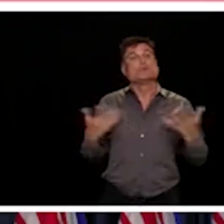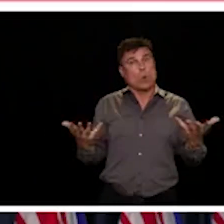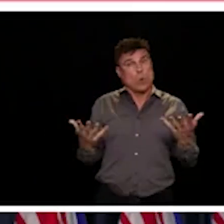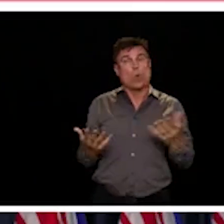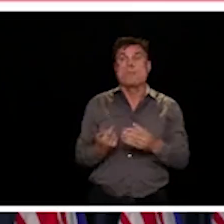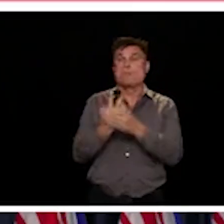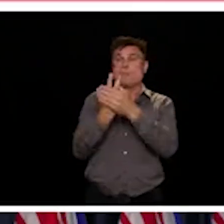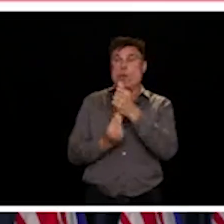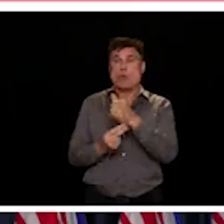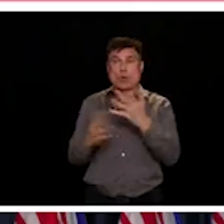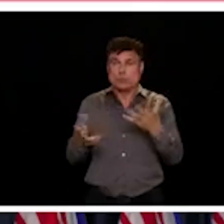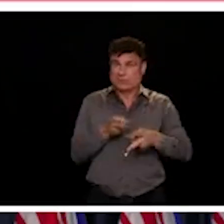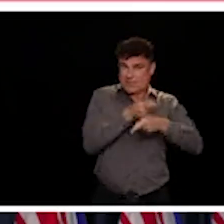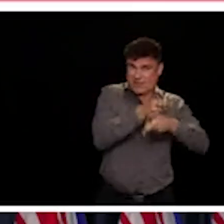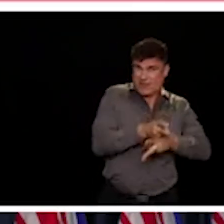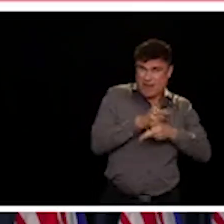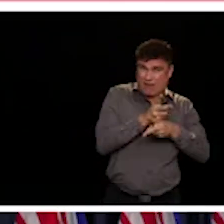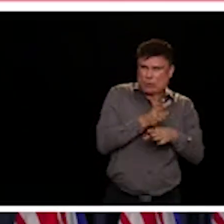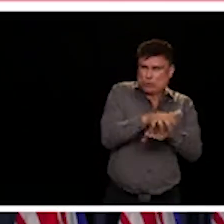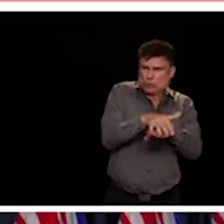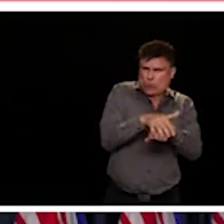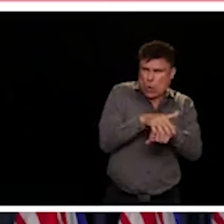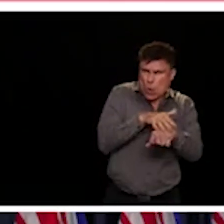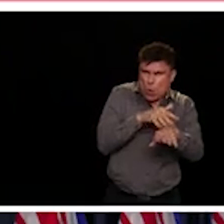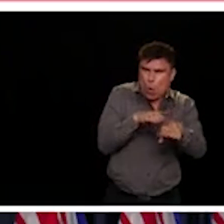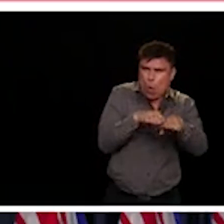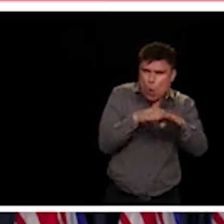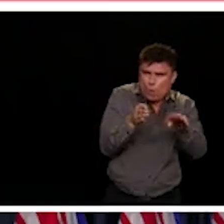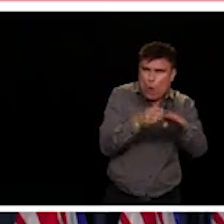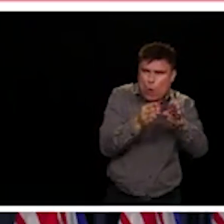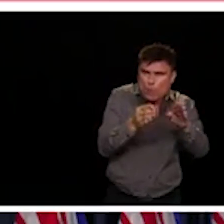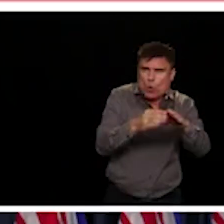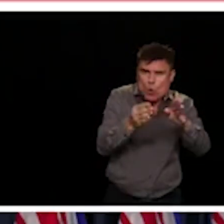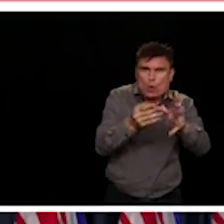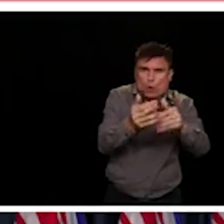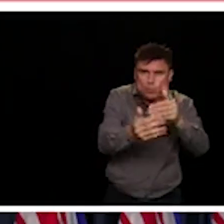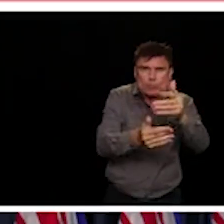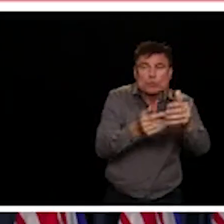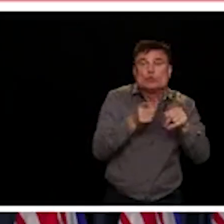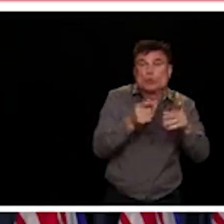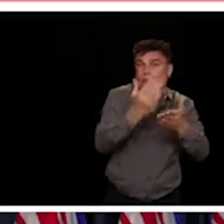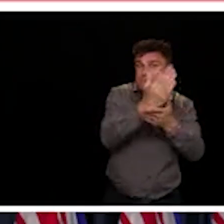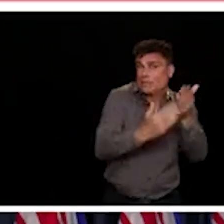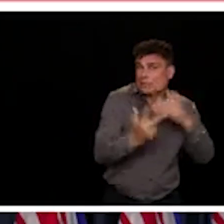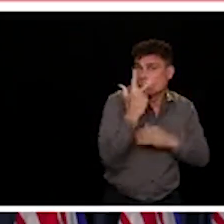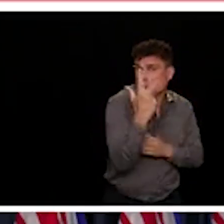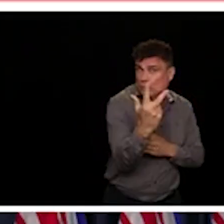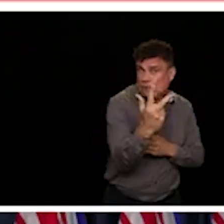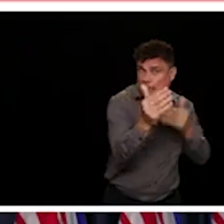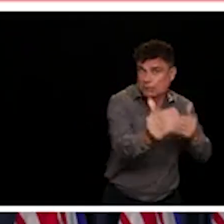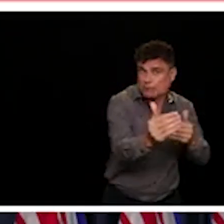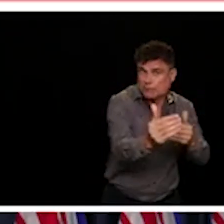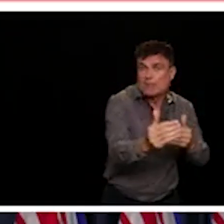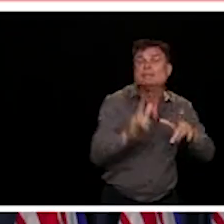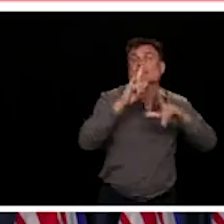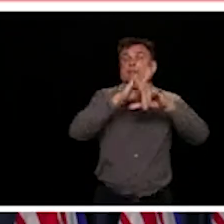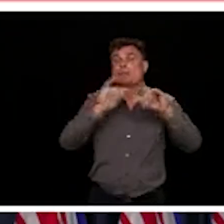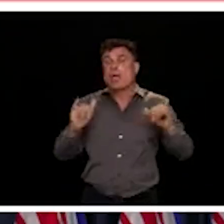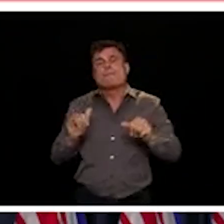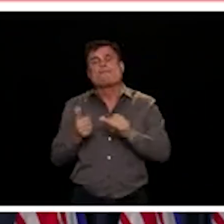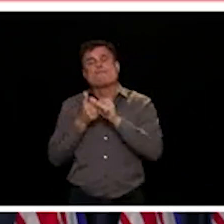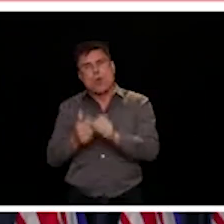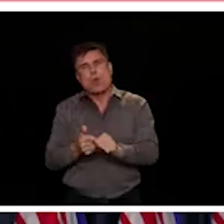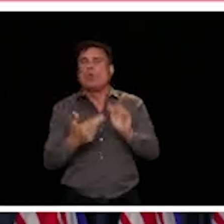two and into phase three is working. We have eased our restrictions in a way that has allowed us to increase our social and